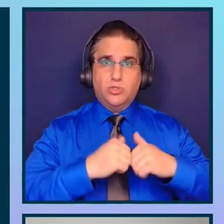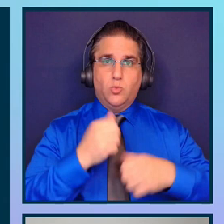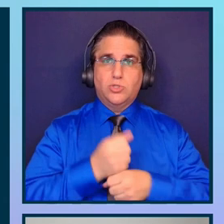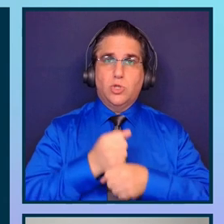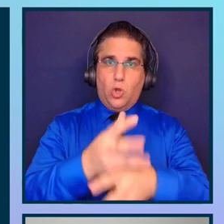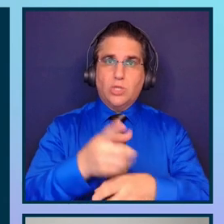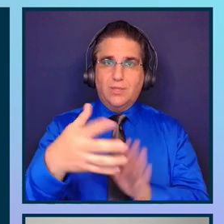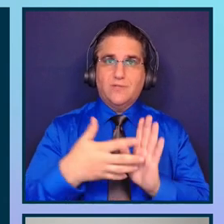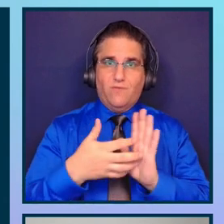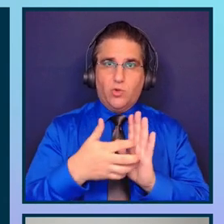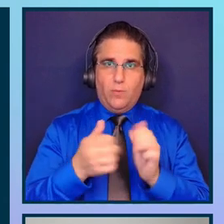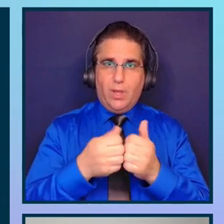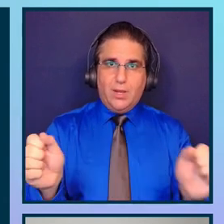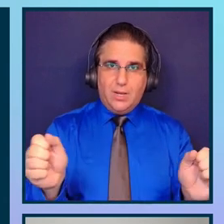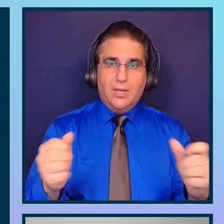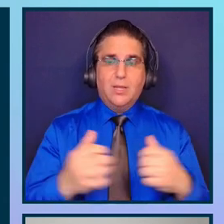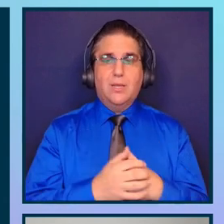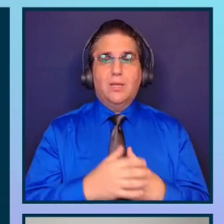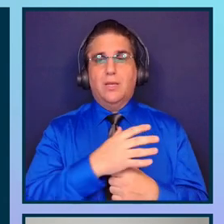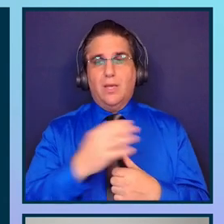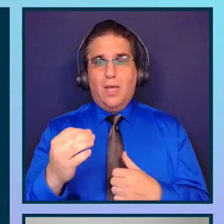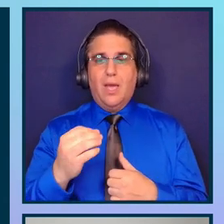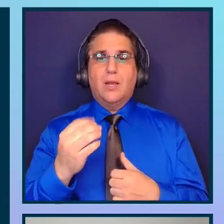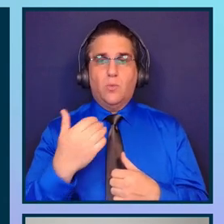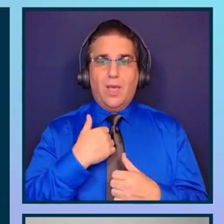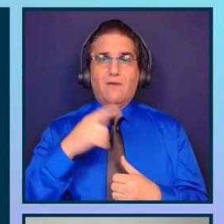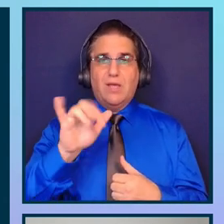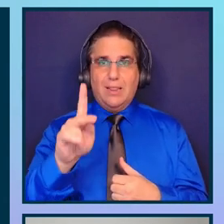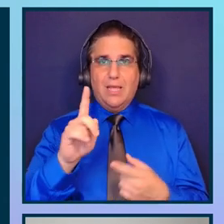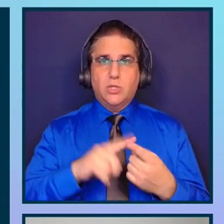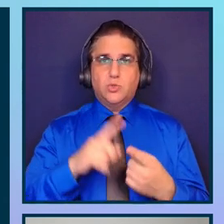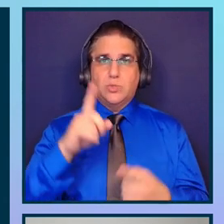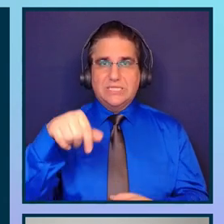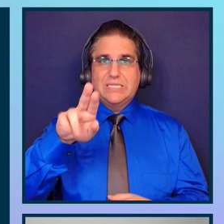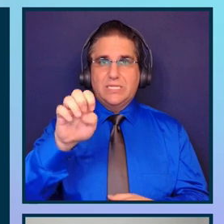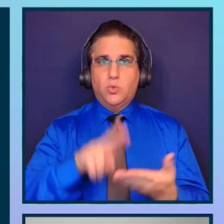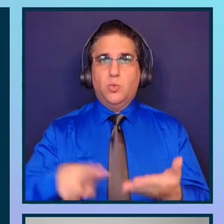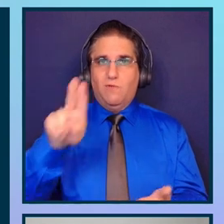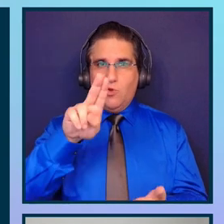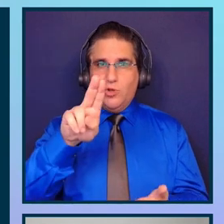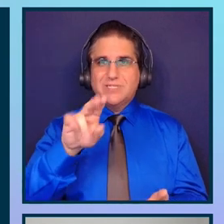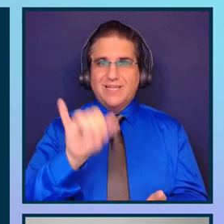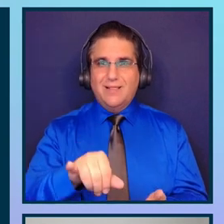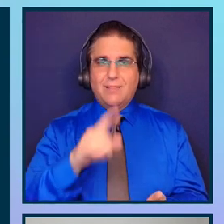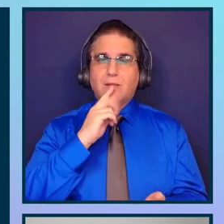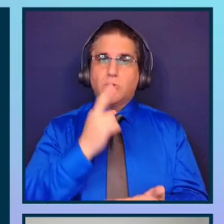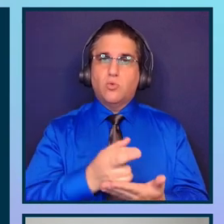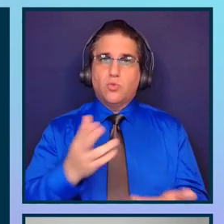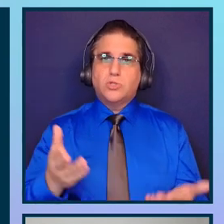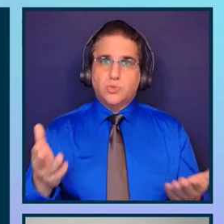vulnerability. And as well, there is a link to DQ University, which is the resource